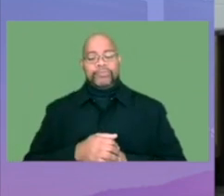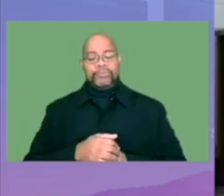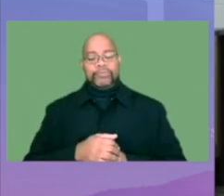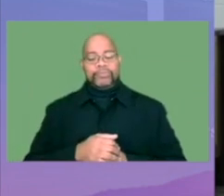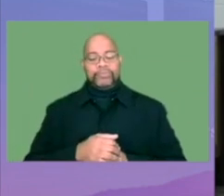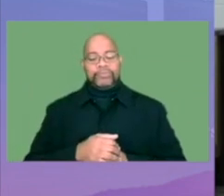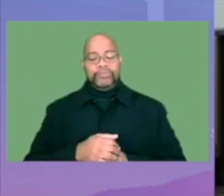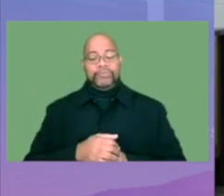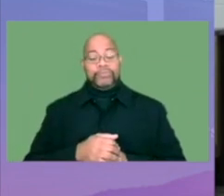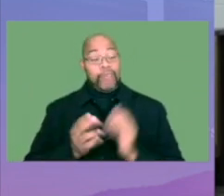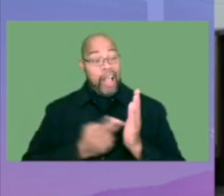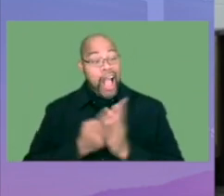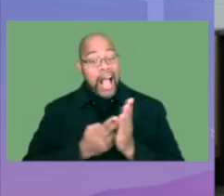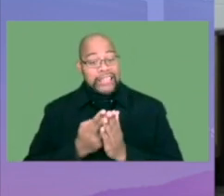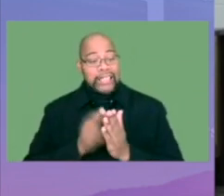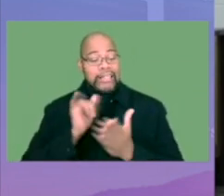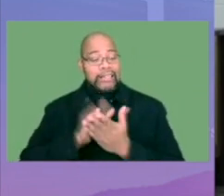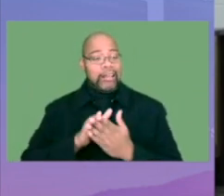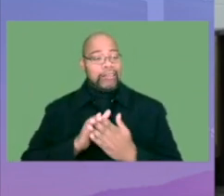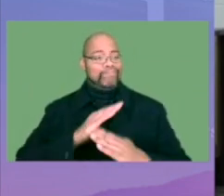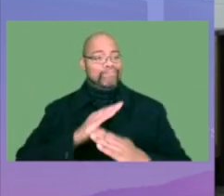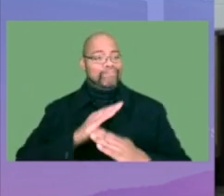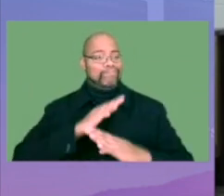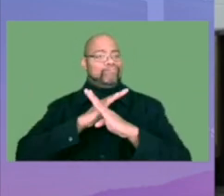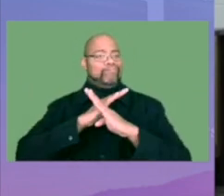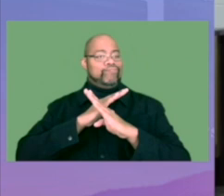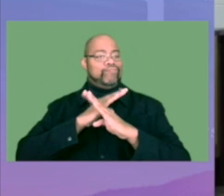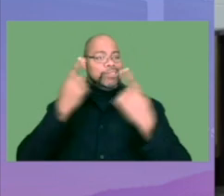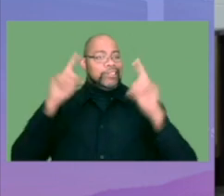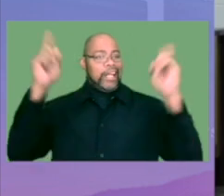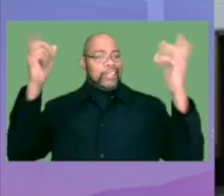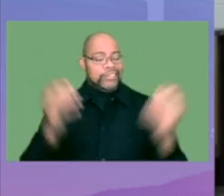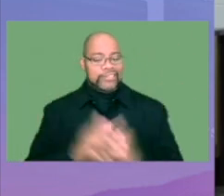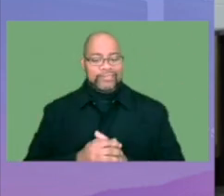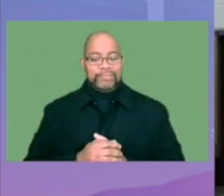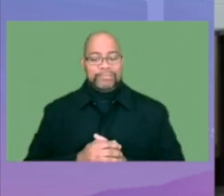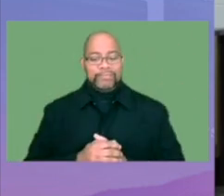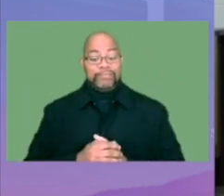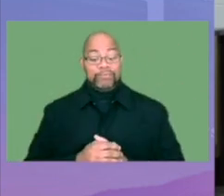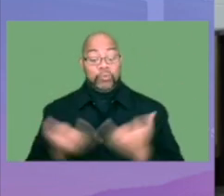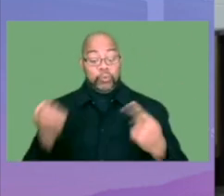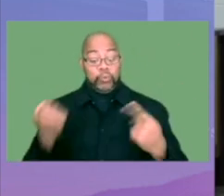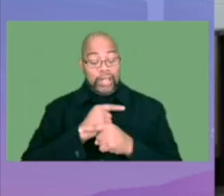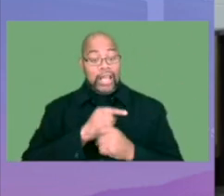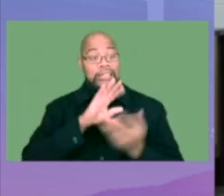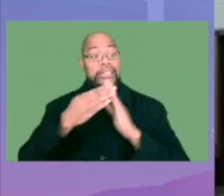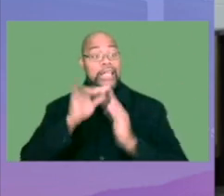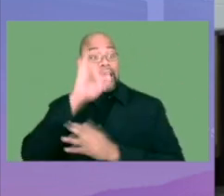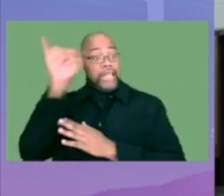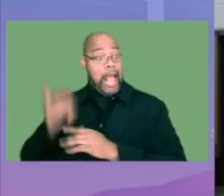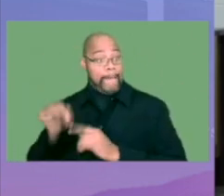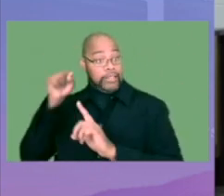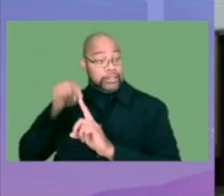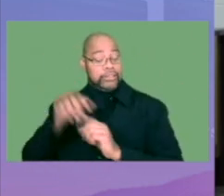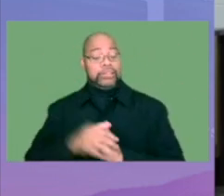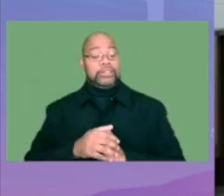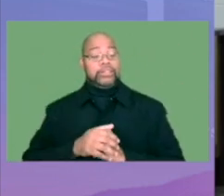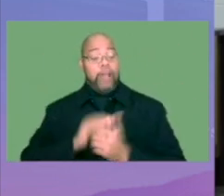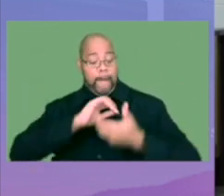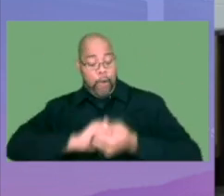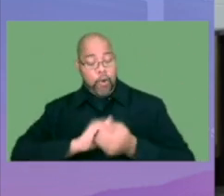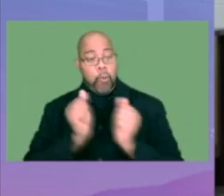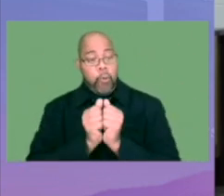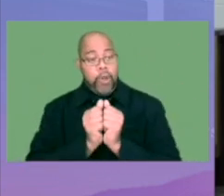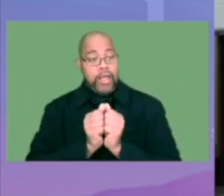which, frankly, inhibited achievement. Today, the City of